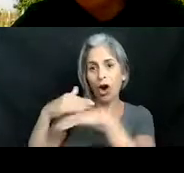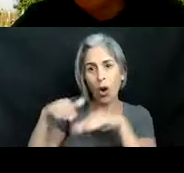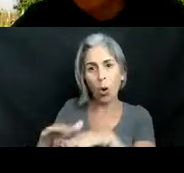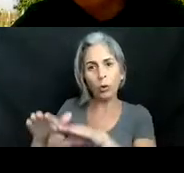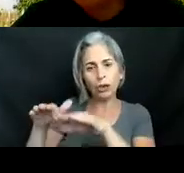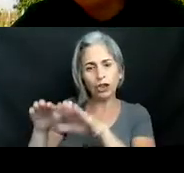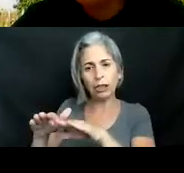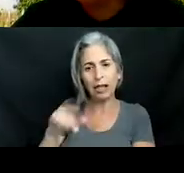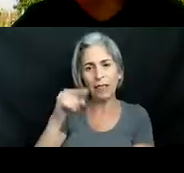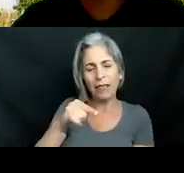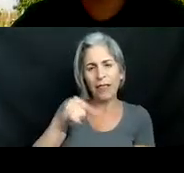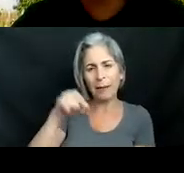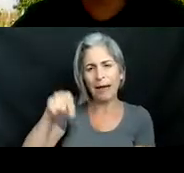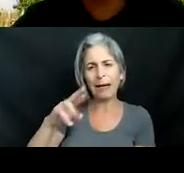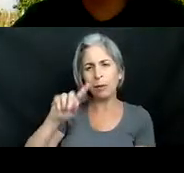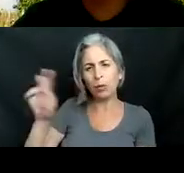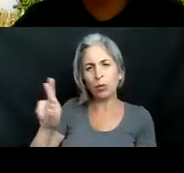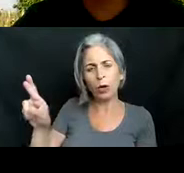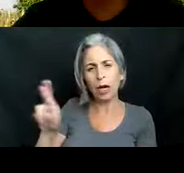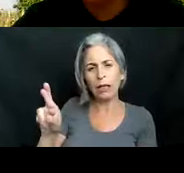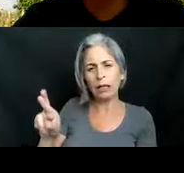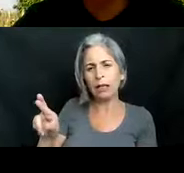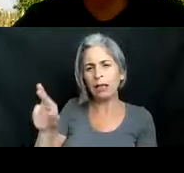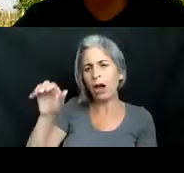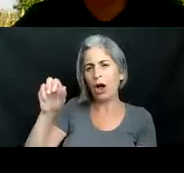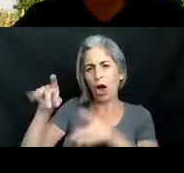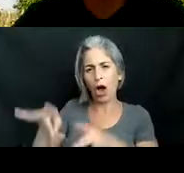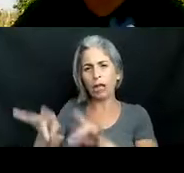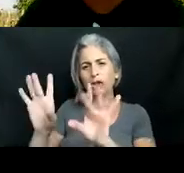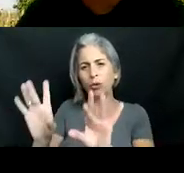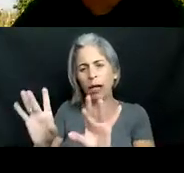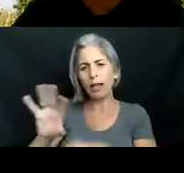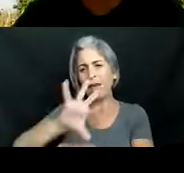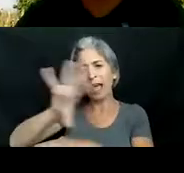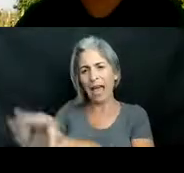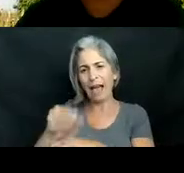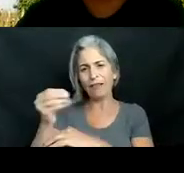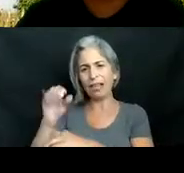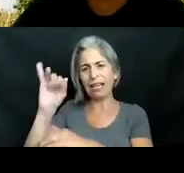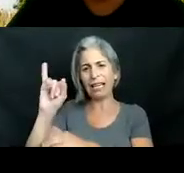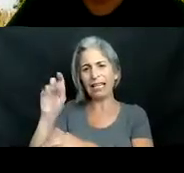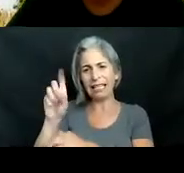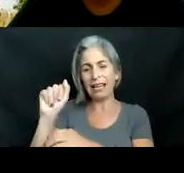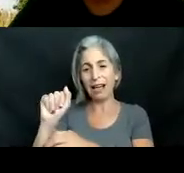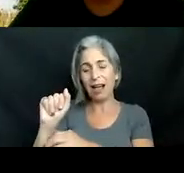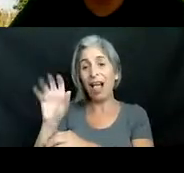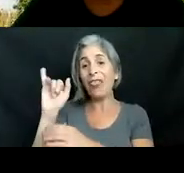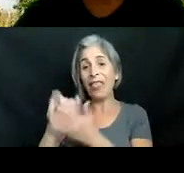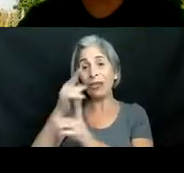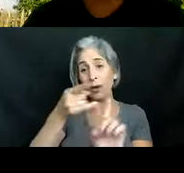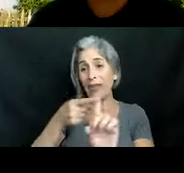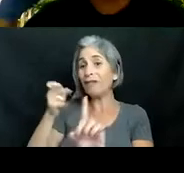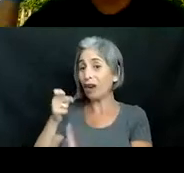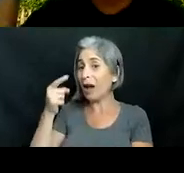aquamarine color over here covering australia the coast of africa and india that is where they're naturally from um they're